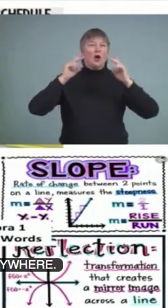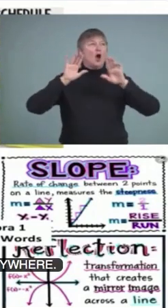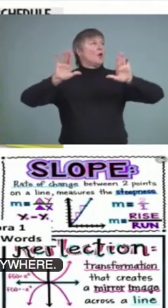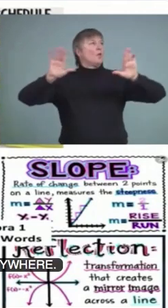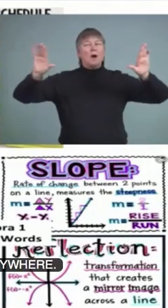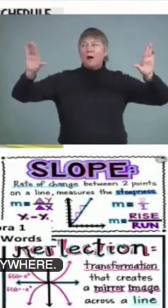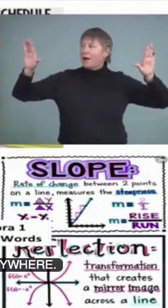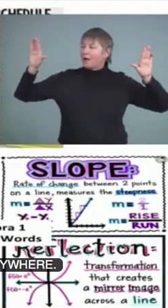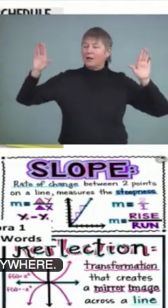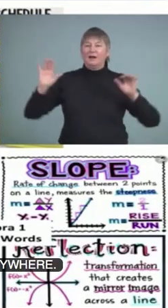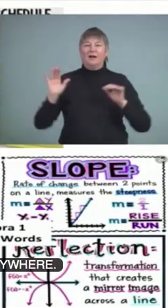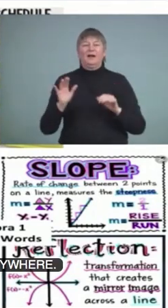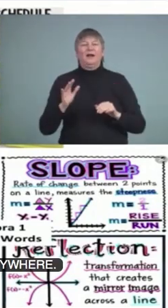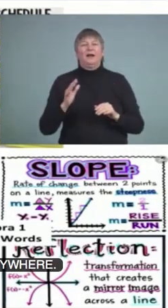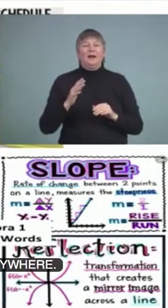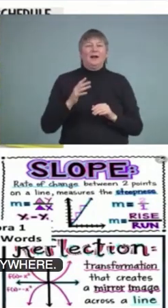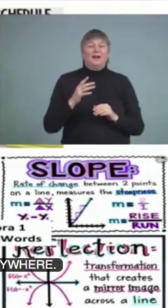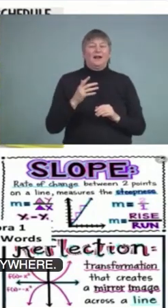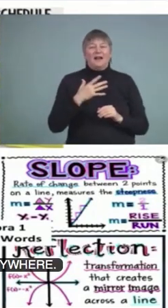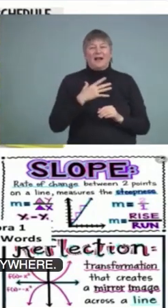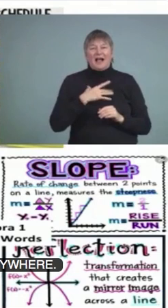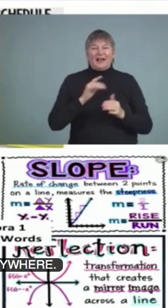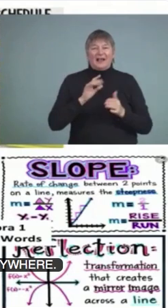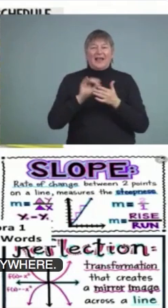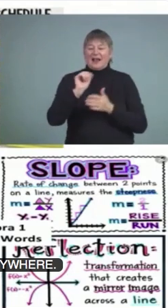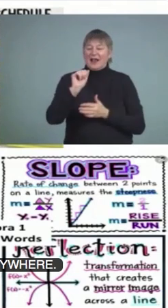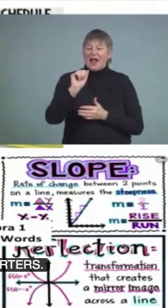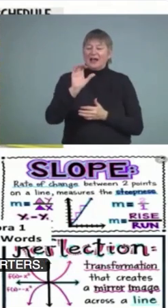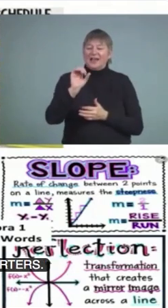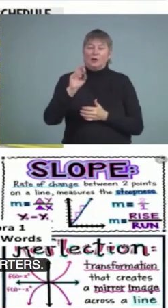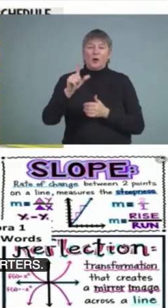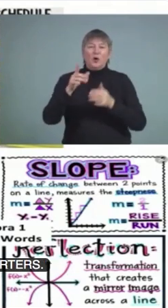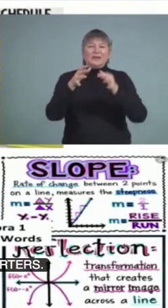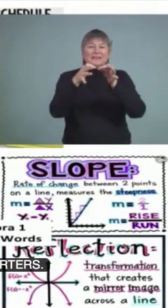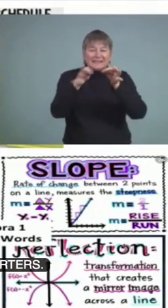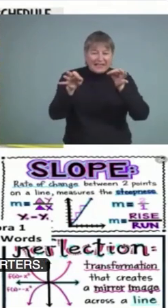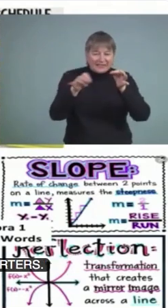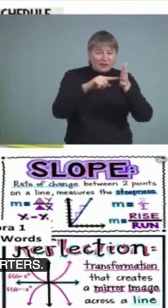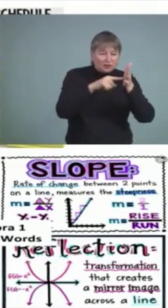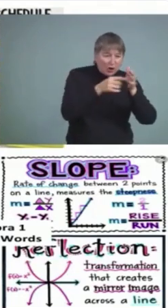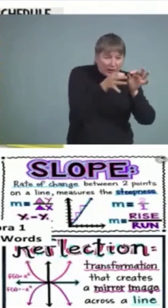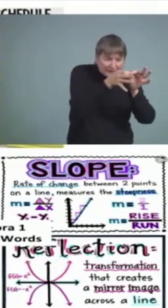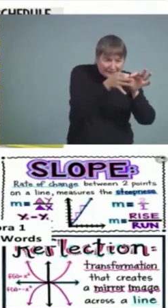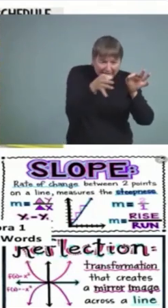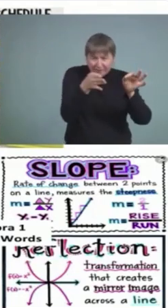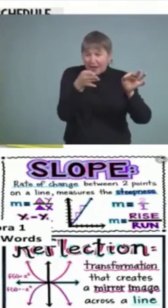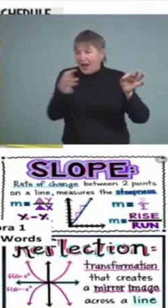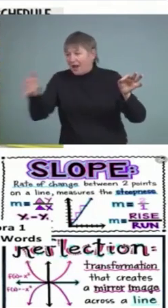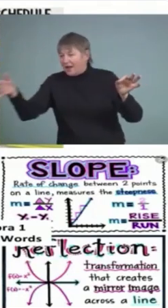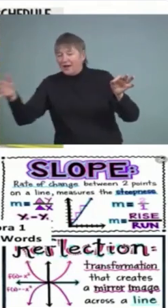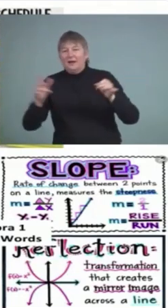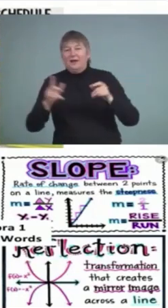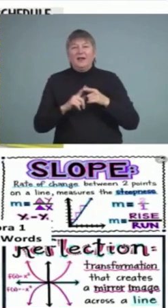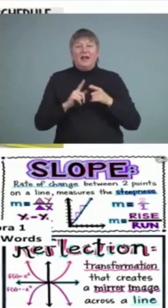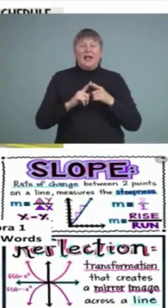I like the accountable talk sentence starters. Children can refer to them. Having a visual schedule makes them